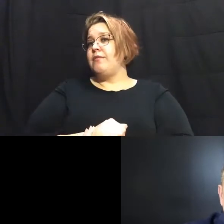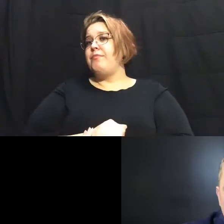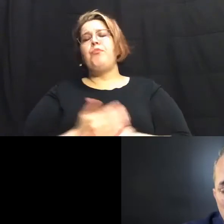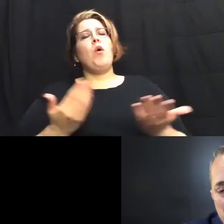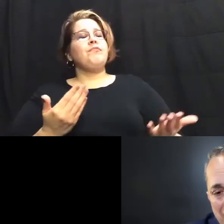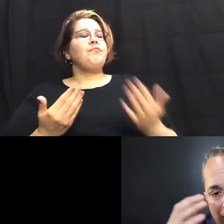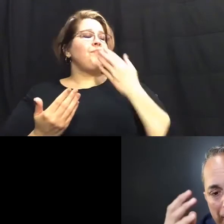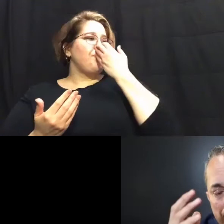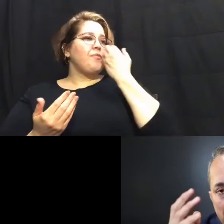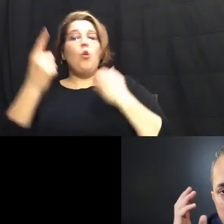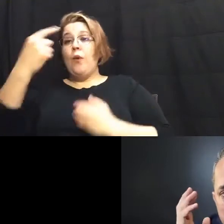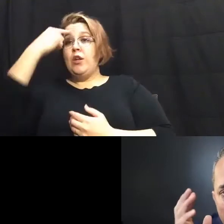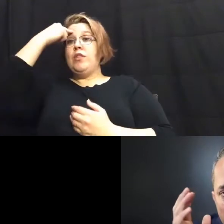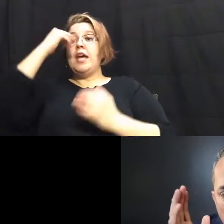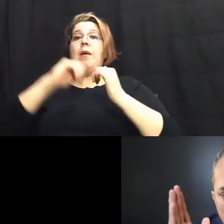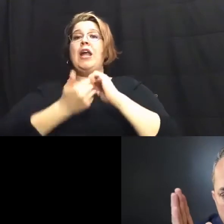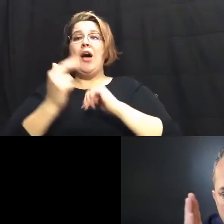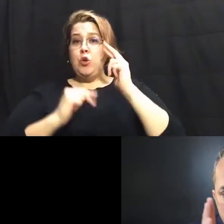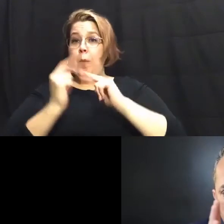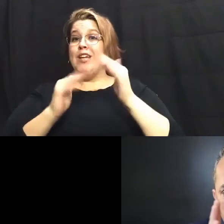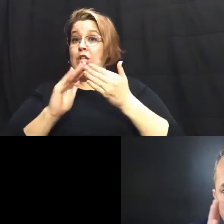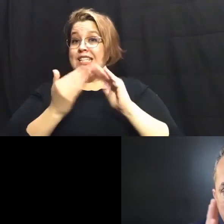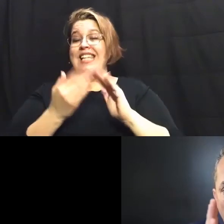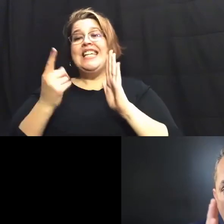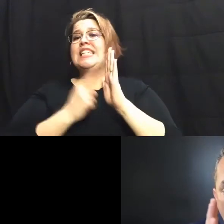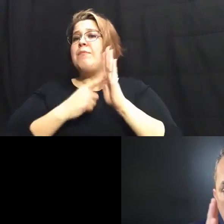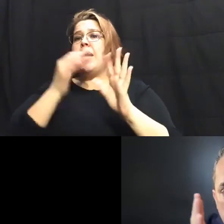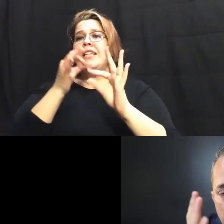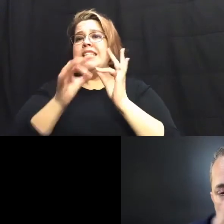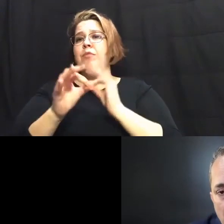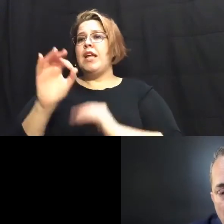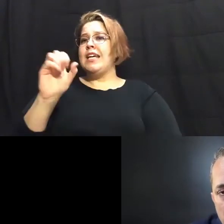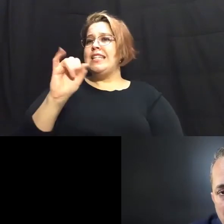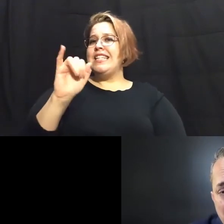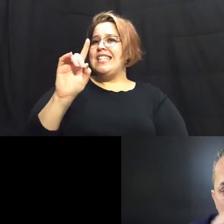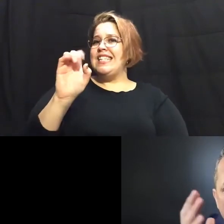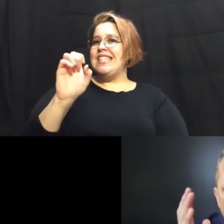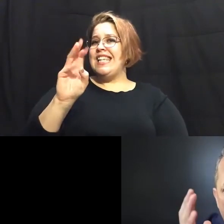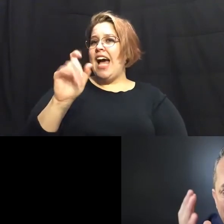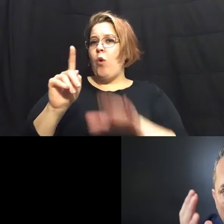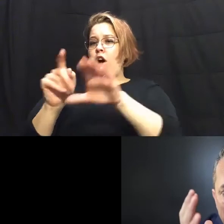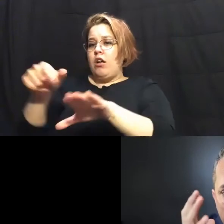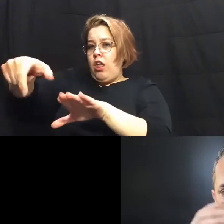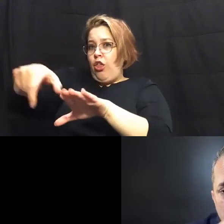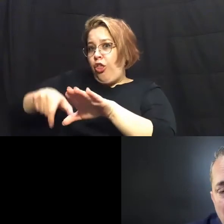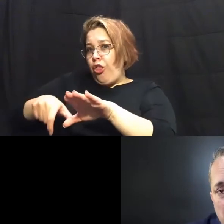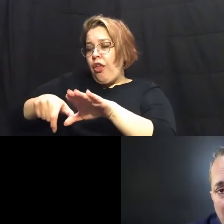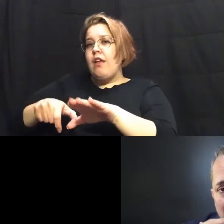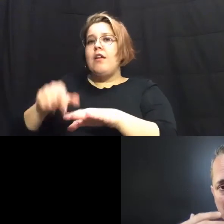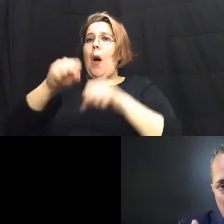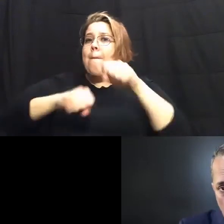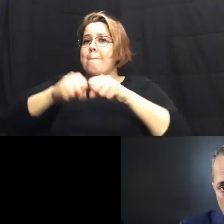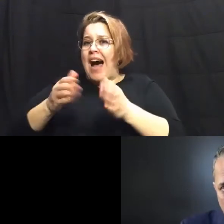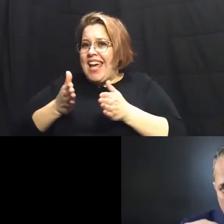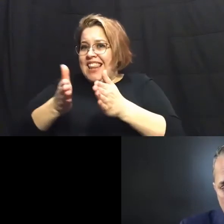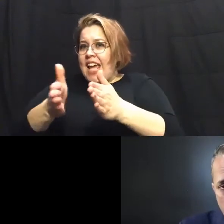something you know when you think about how you build a city sometimes it's as simple as the sidewalk um and sometimes as simple as a bike lane um but you've got to